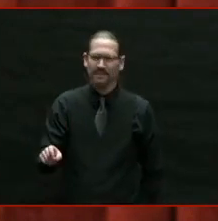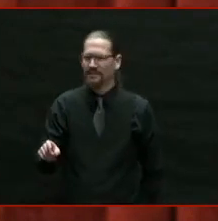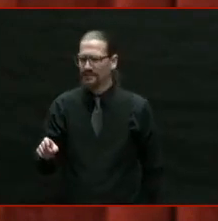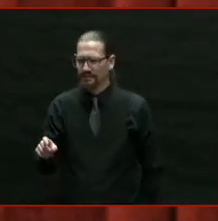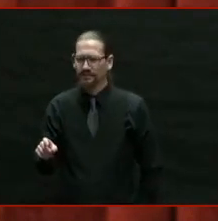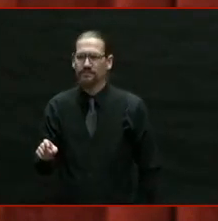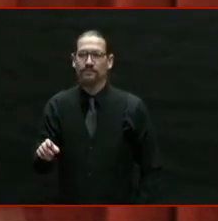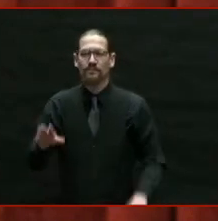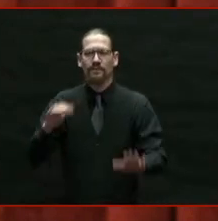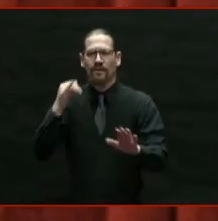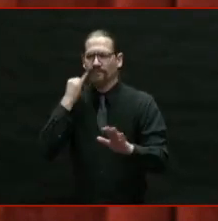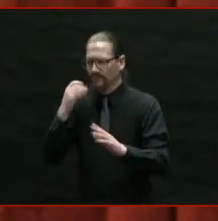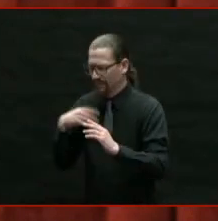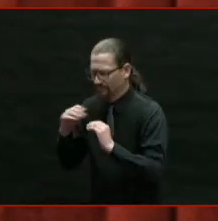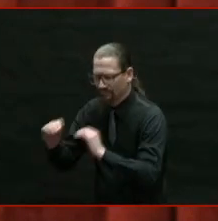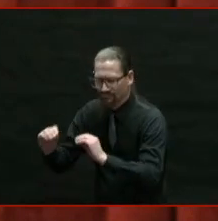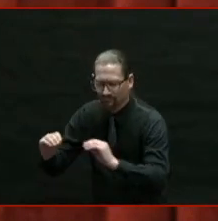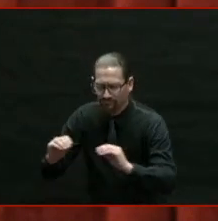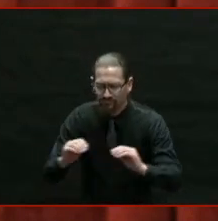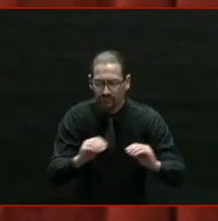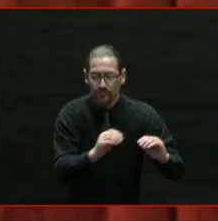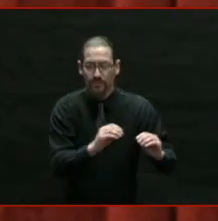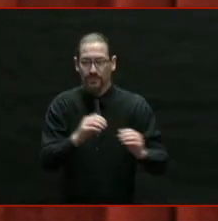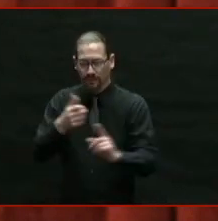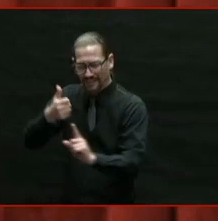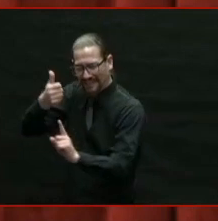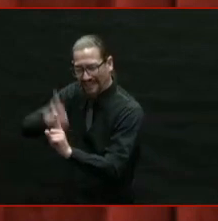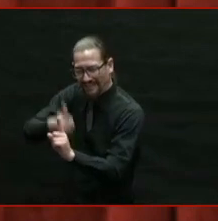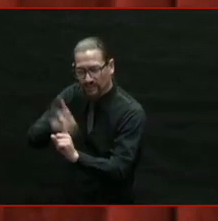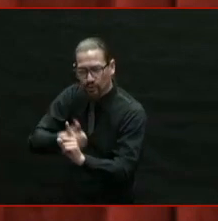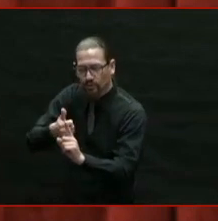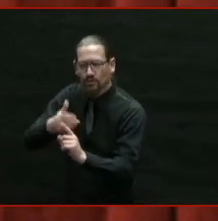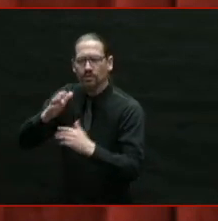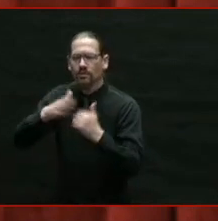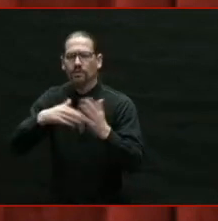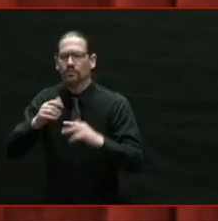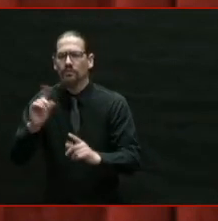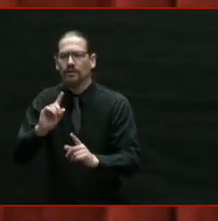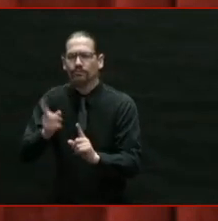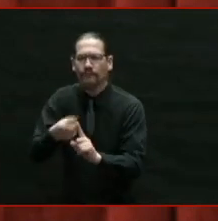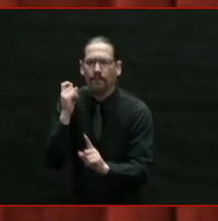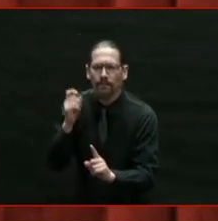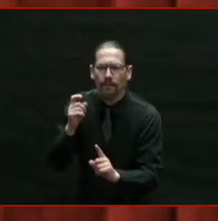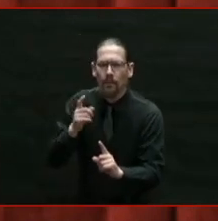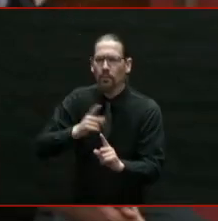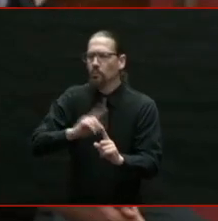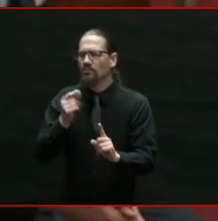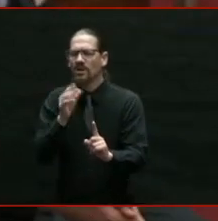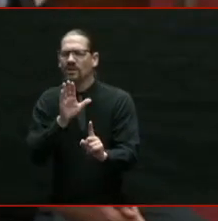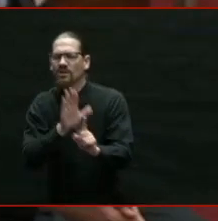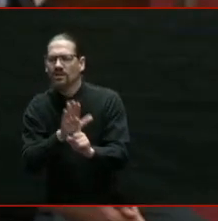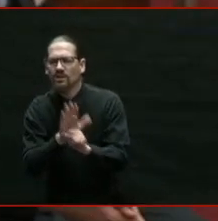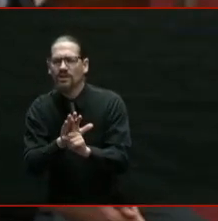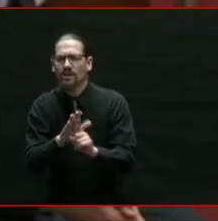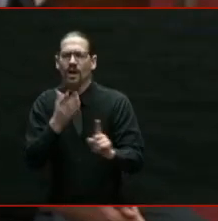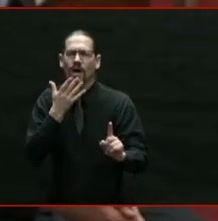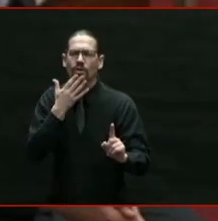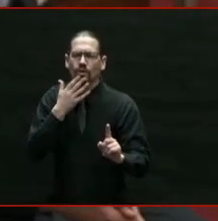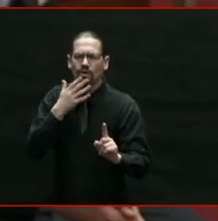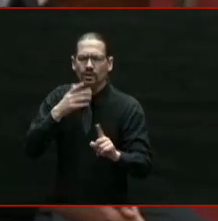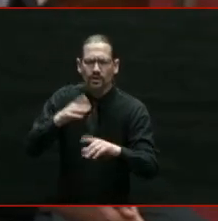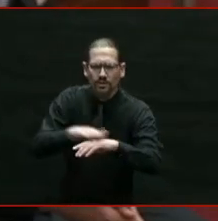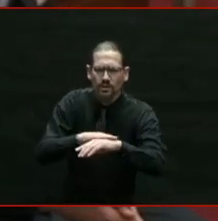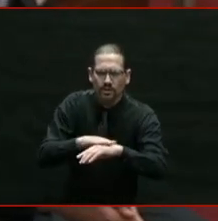that every child in every neighborhood, in every zip code of every race, gets a fair